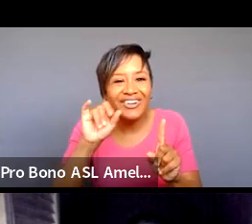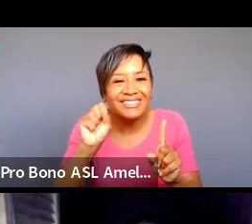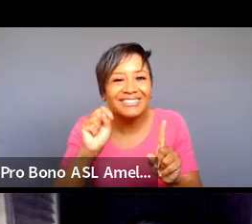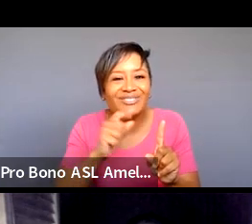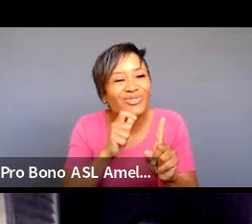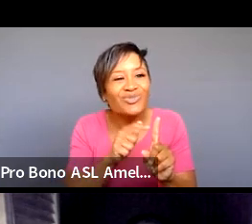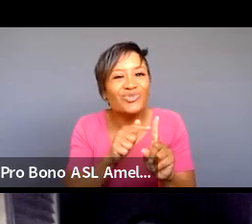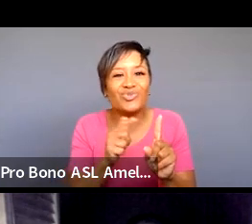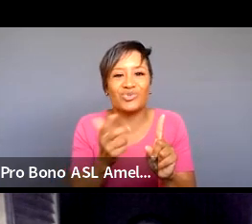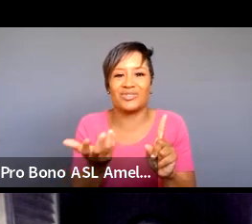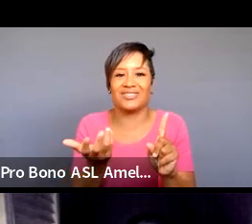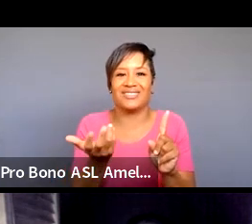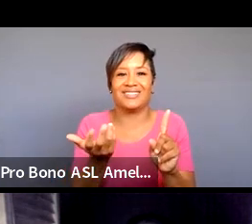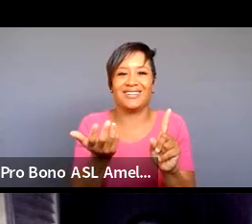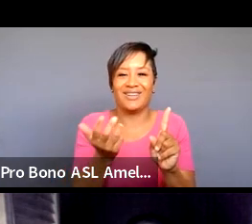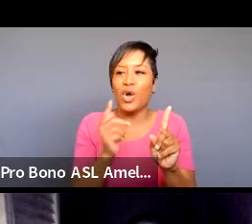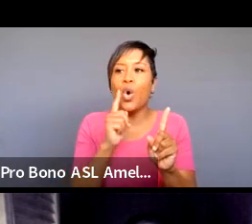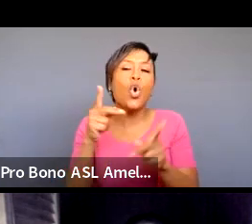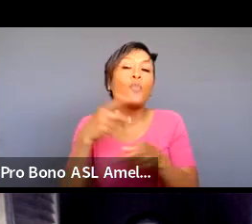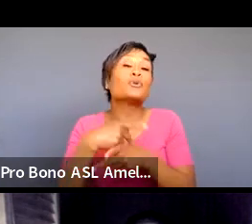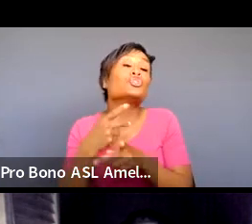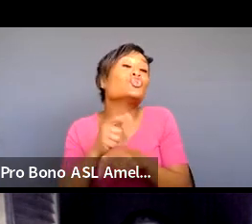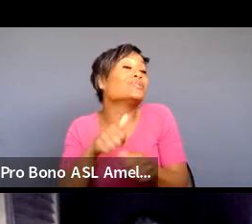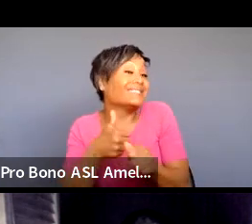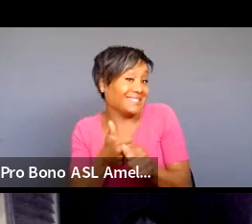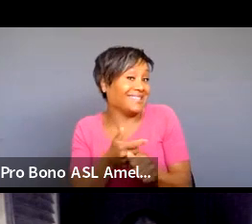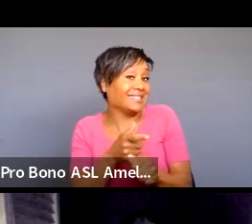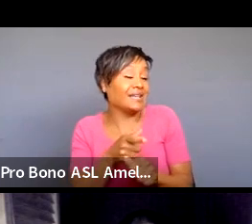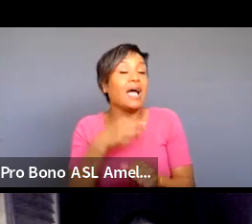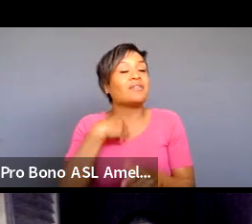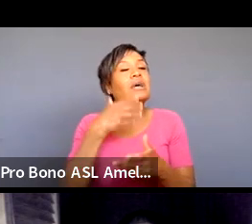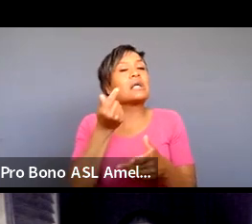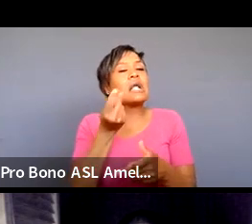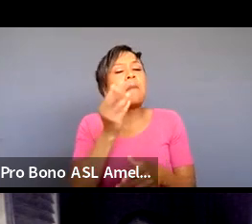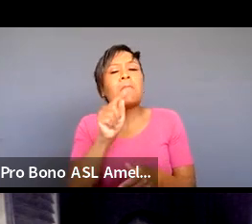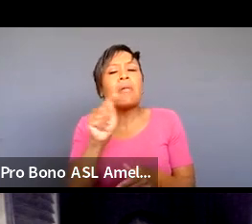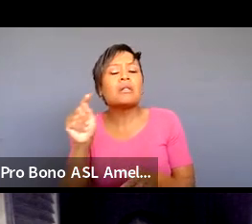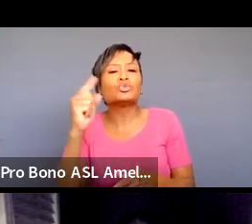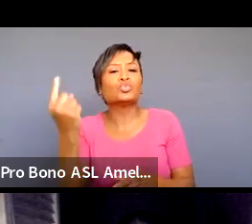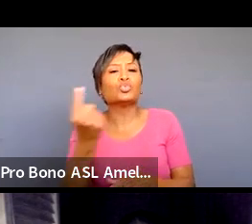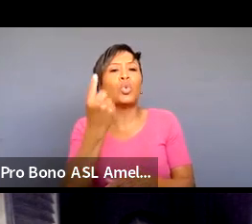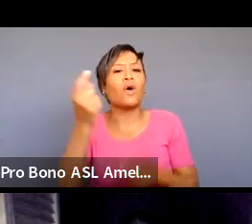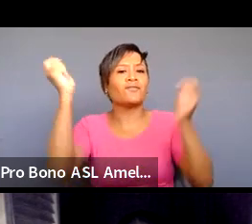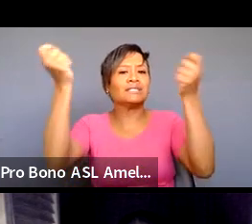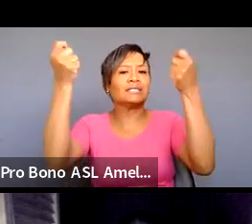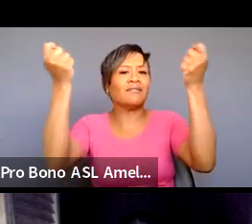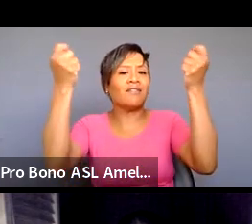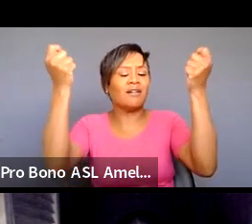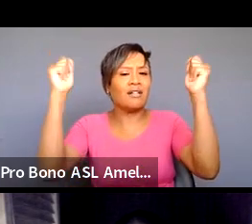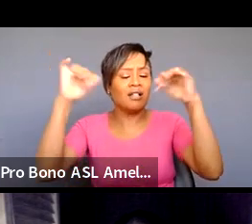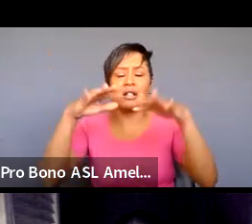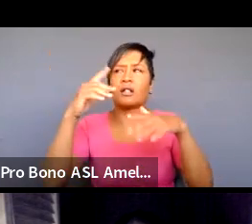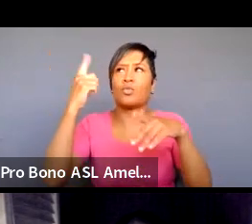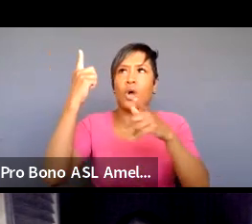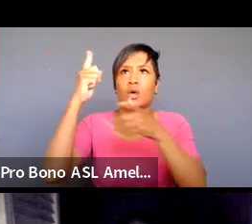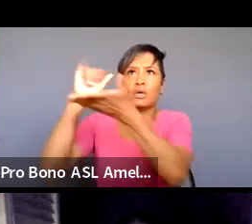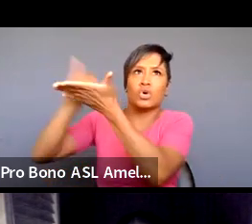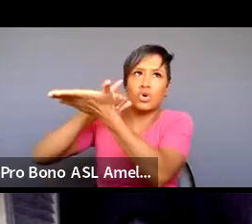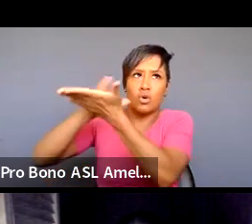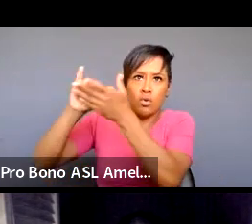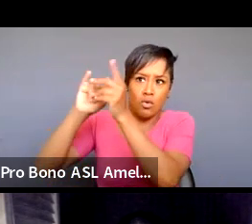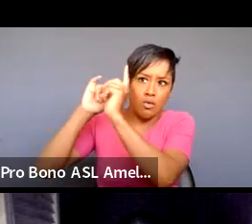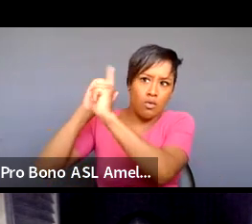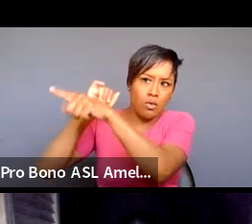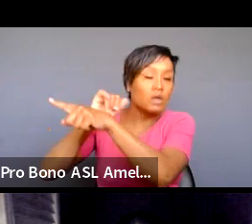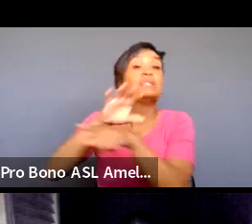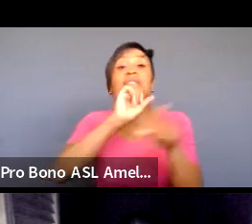see and seeing who's also producing that work there's a couple solo festivals um one of them is in new york that's very i